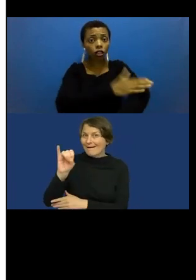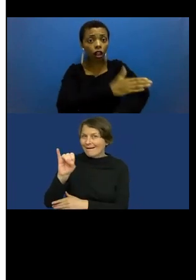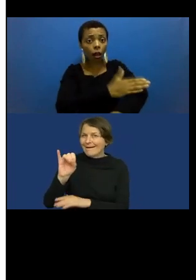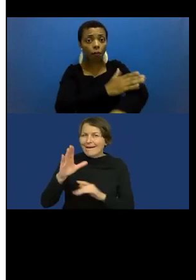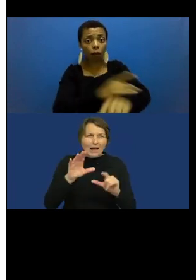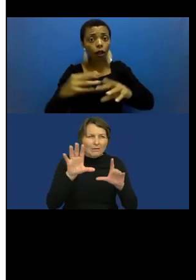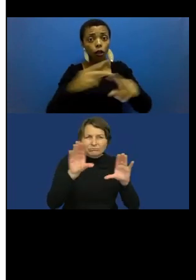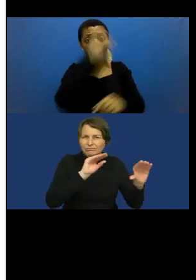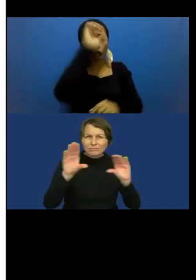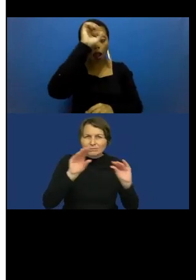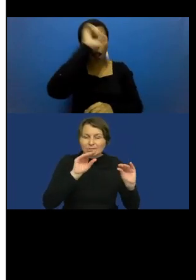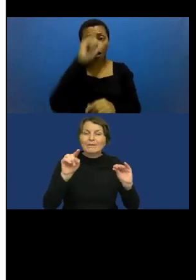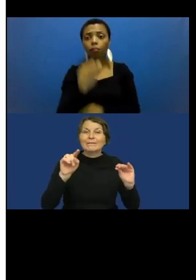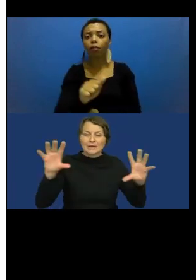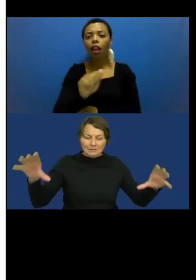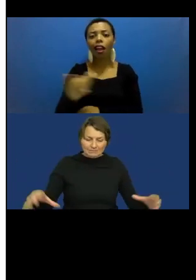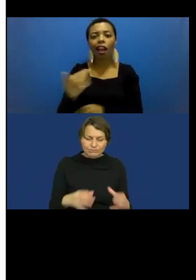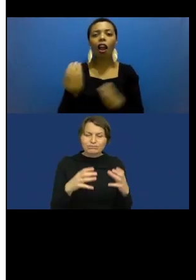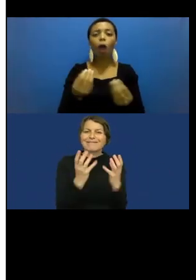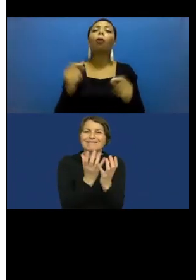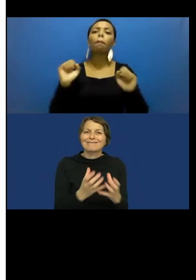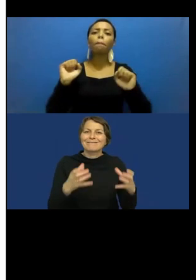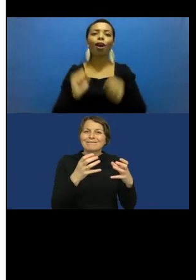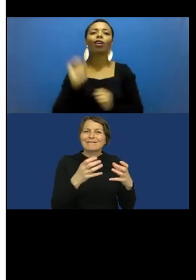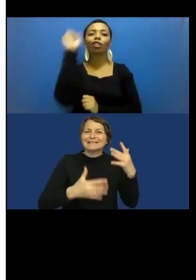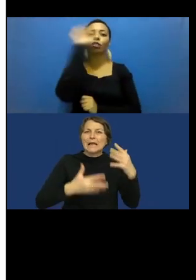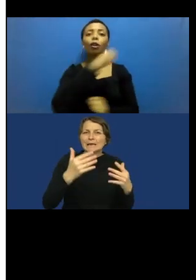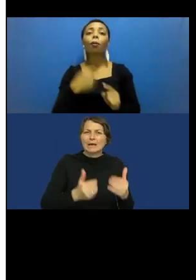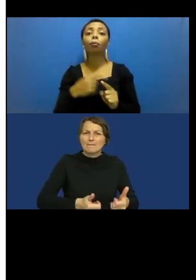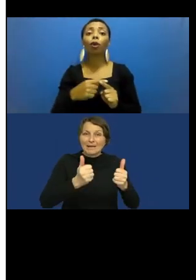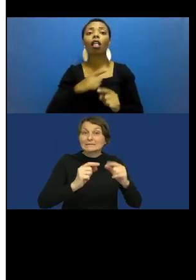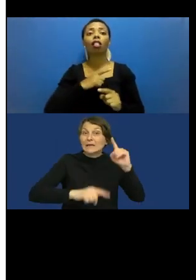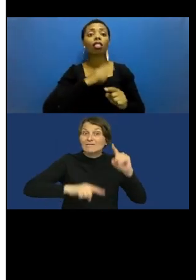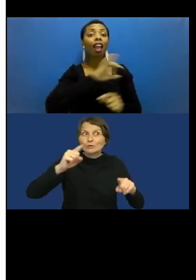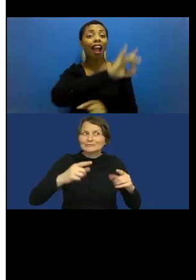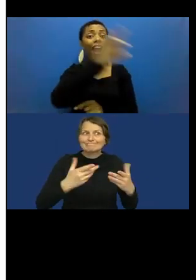producing these data sets is difficult because of the diversity of disabled people.